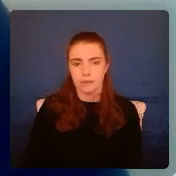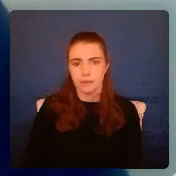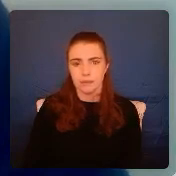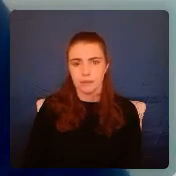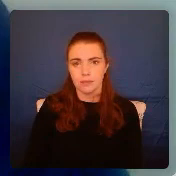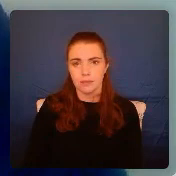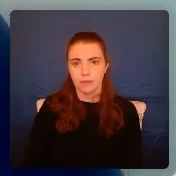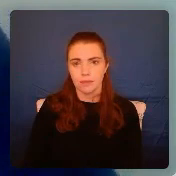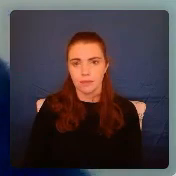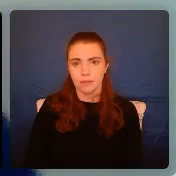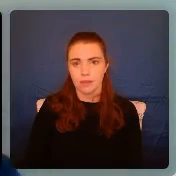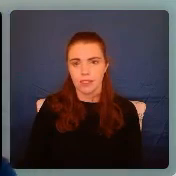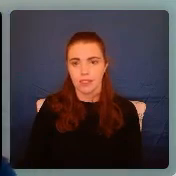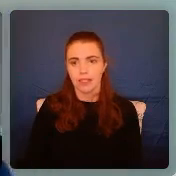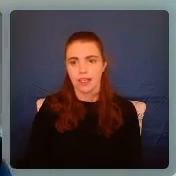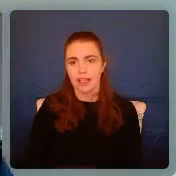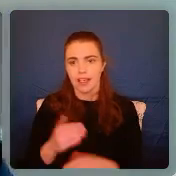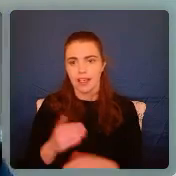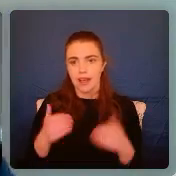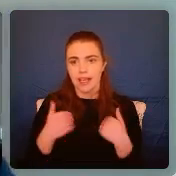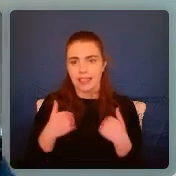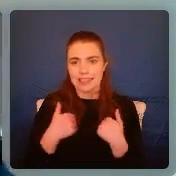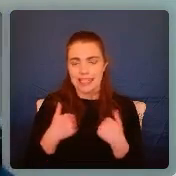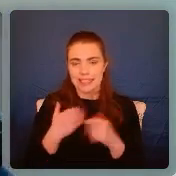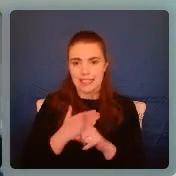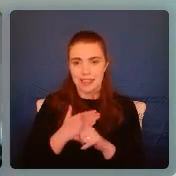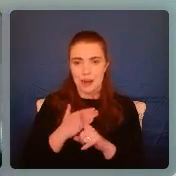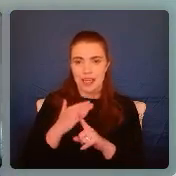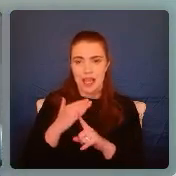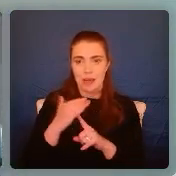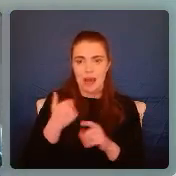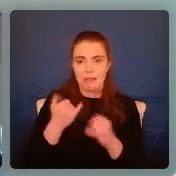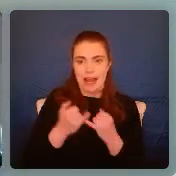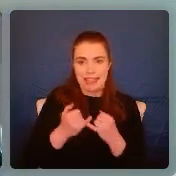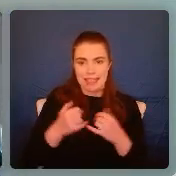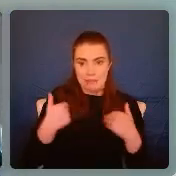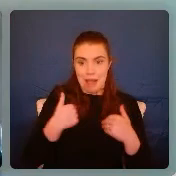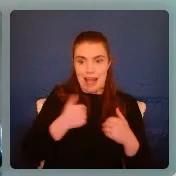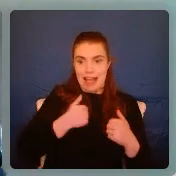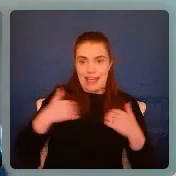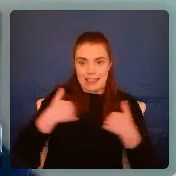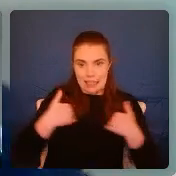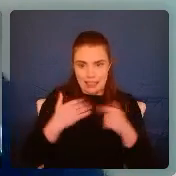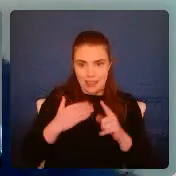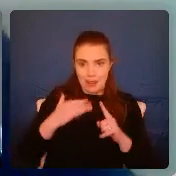My own anxiety is increasing now is that it was really, really clear and everyone got No one knew what I was talking about.